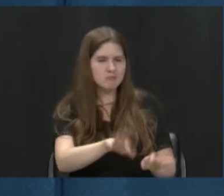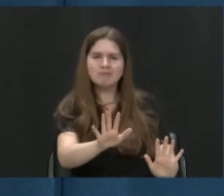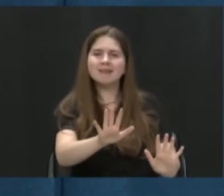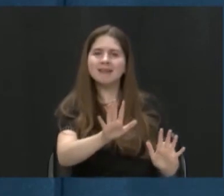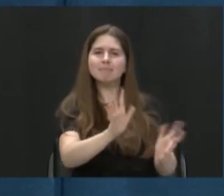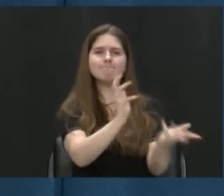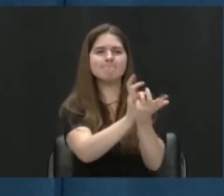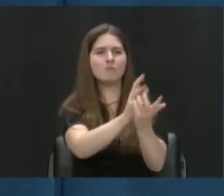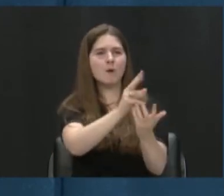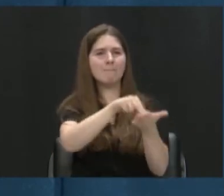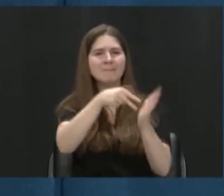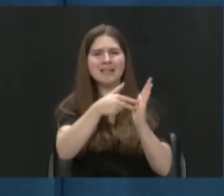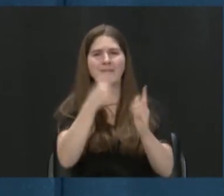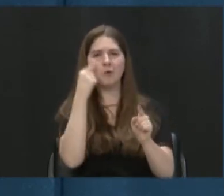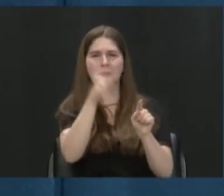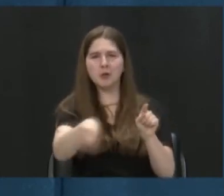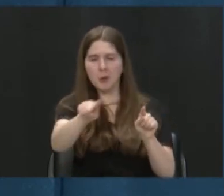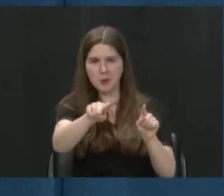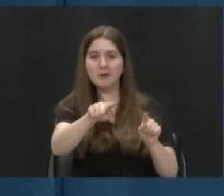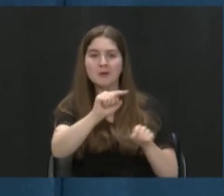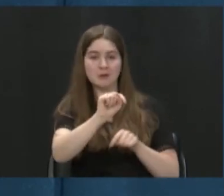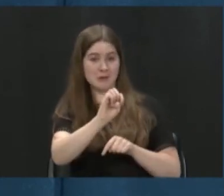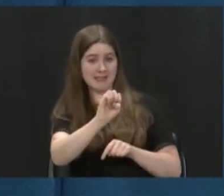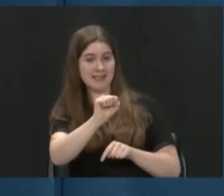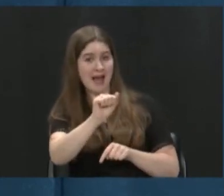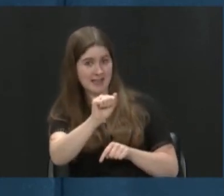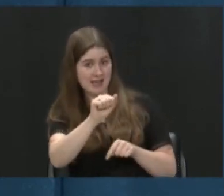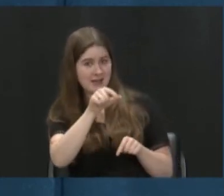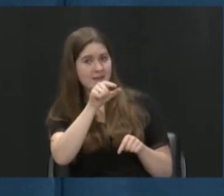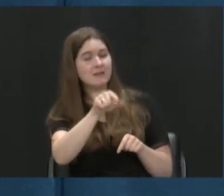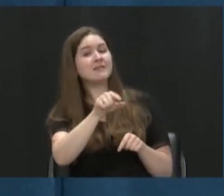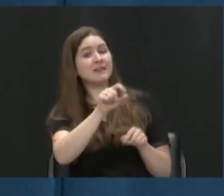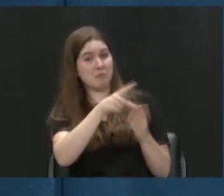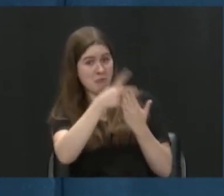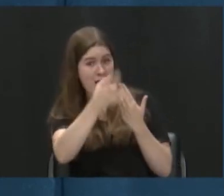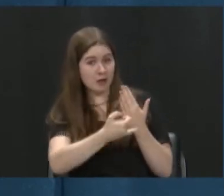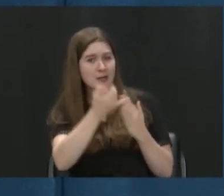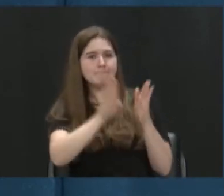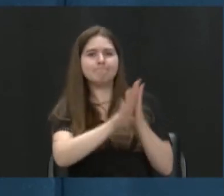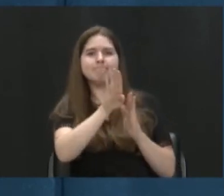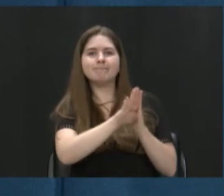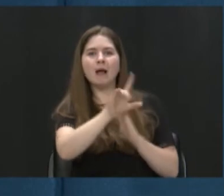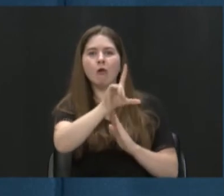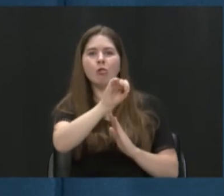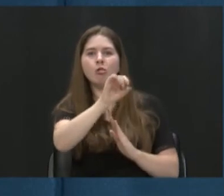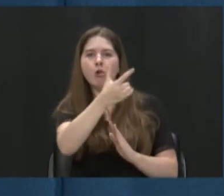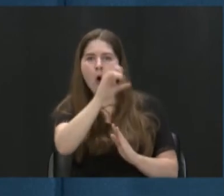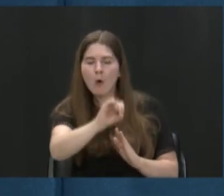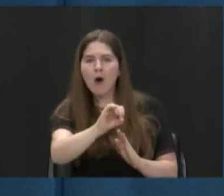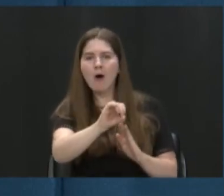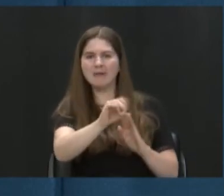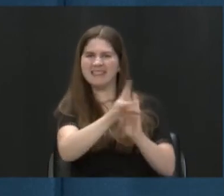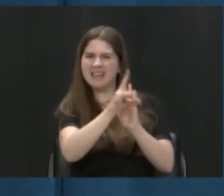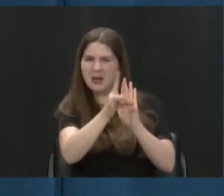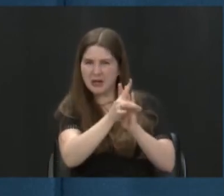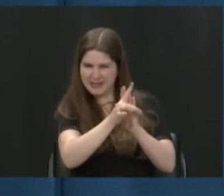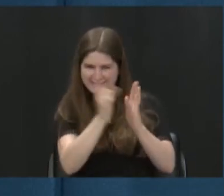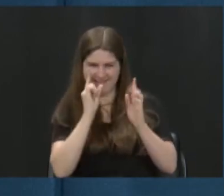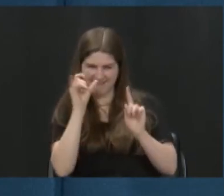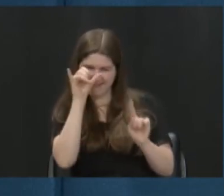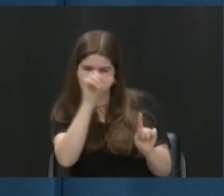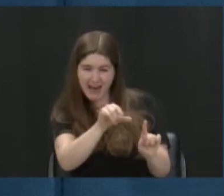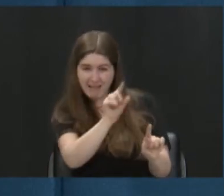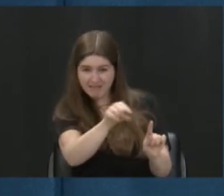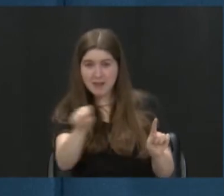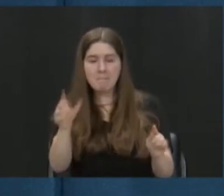And so another project Tessa worked on this year was developing a logo for that and stickers and so maybe you'll